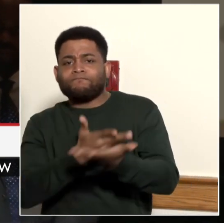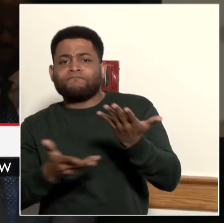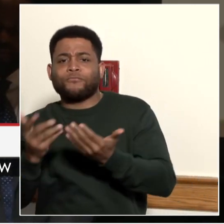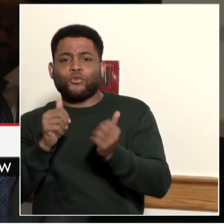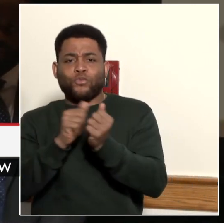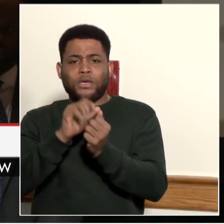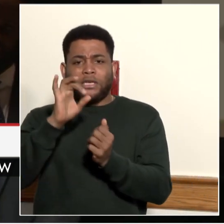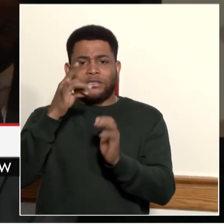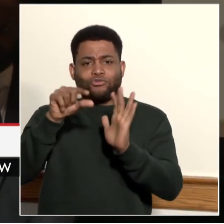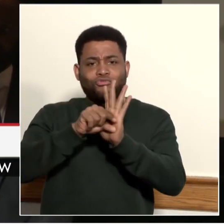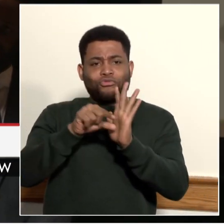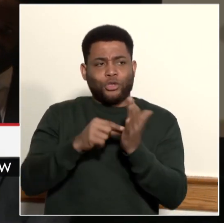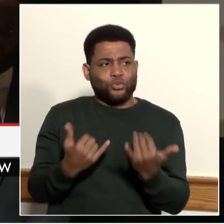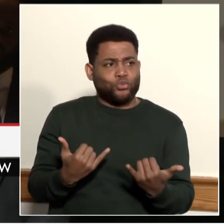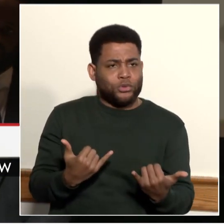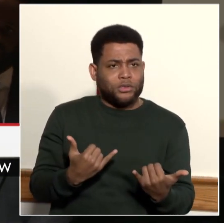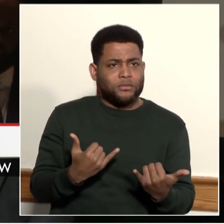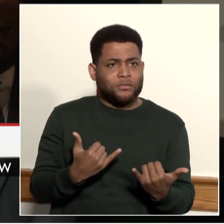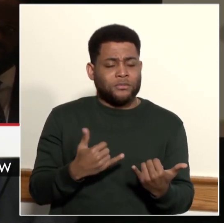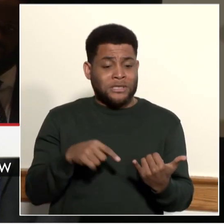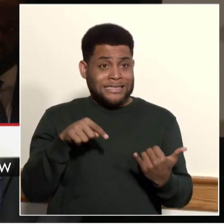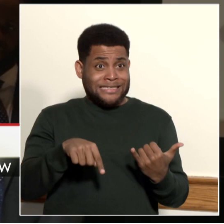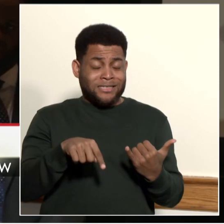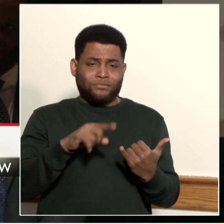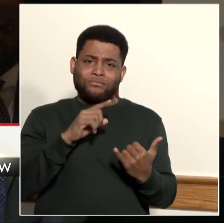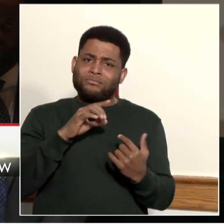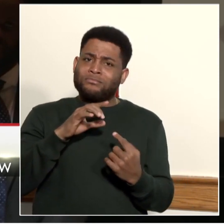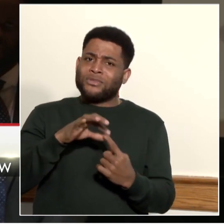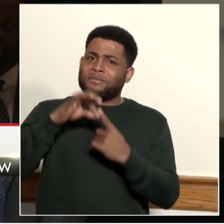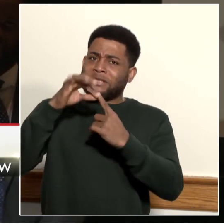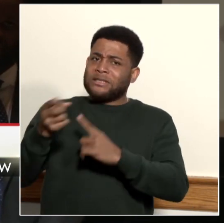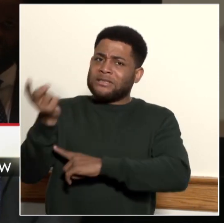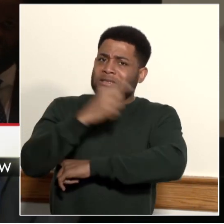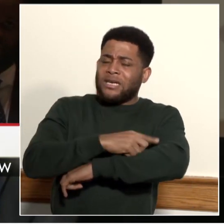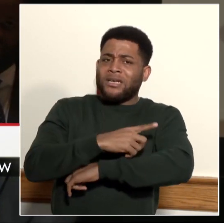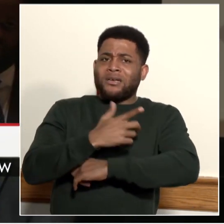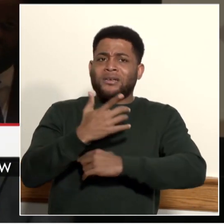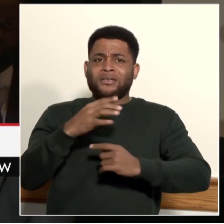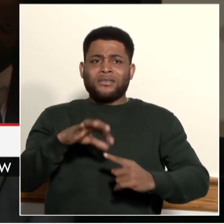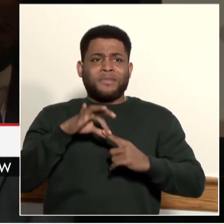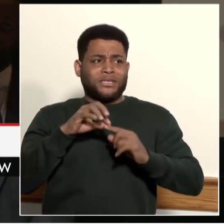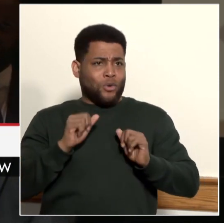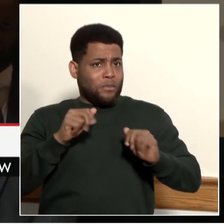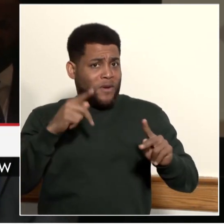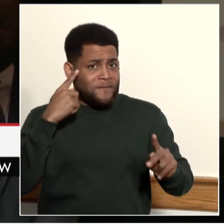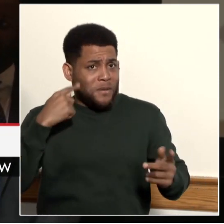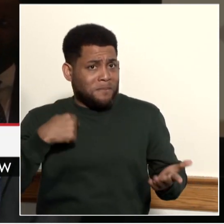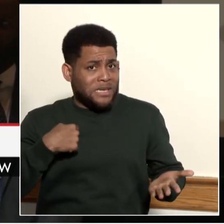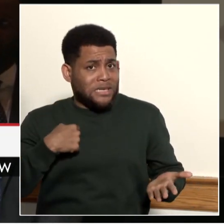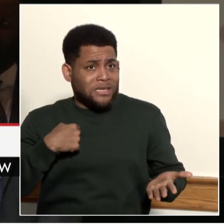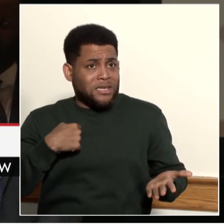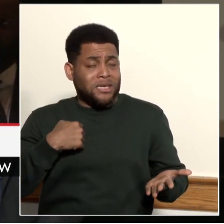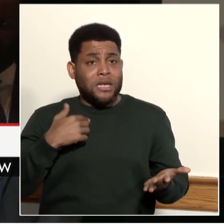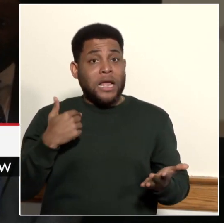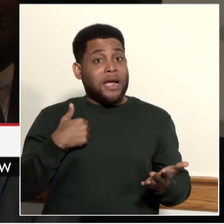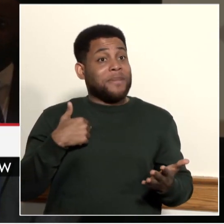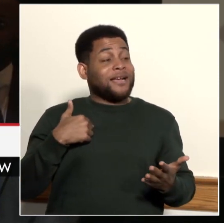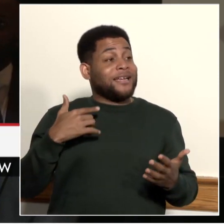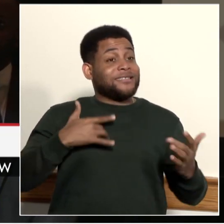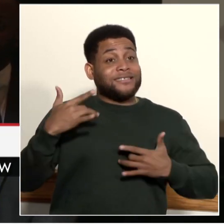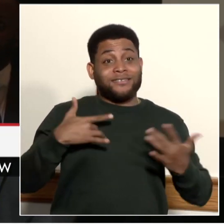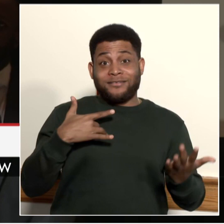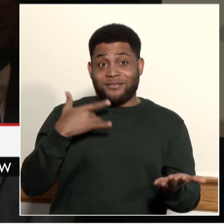is a special day, an opportunity for me. It is always great to be in my ward, Ward 4, but it's also